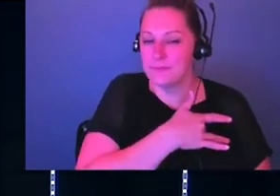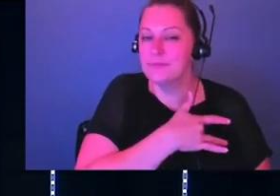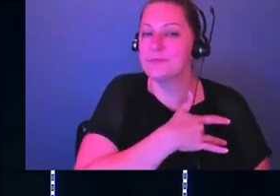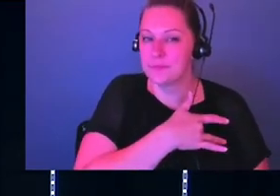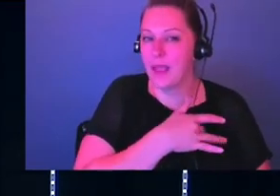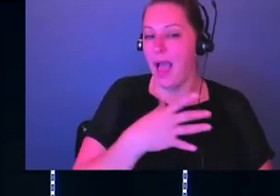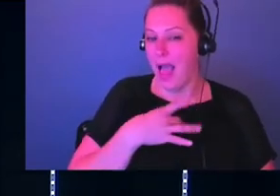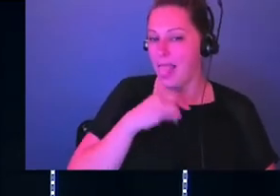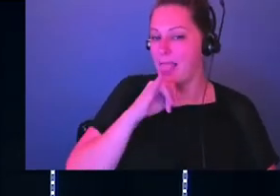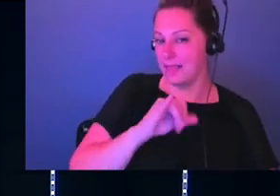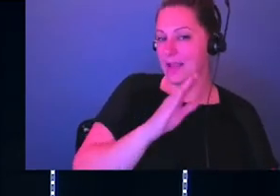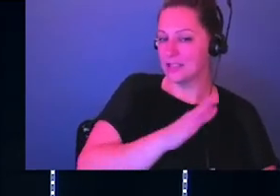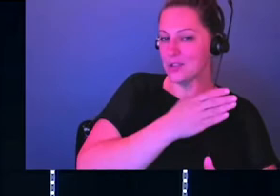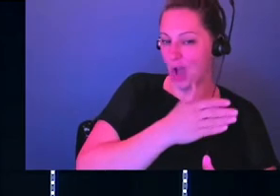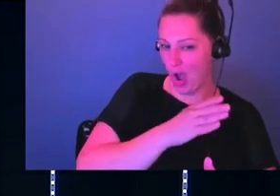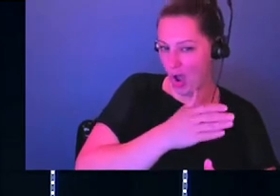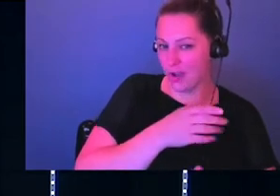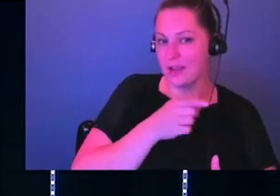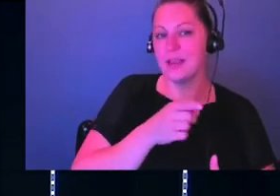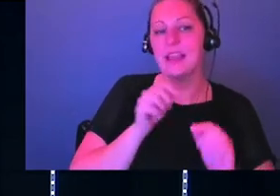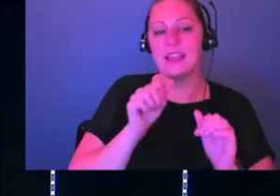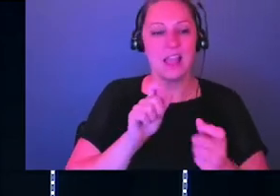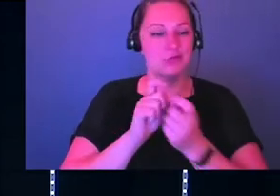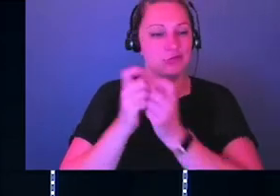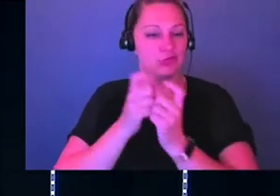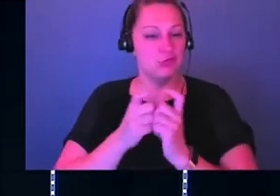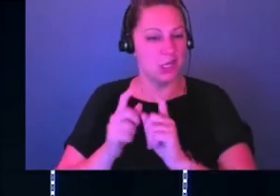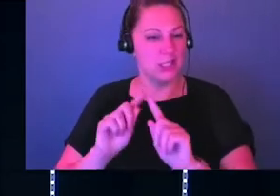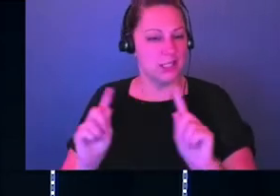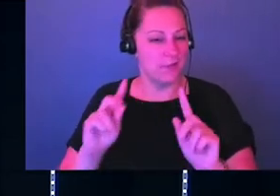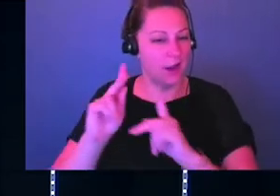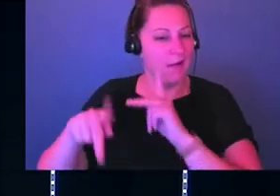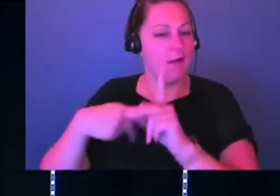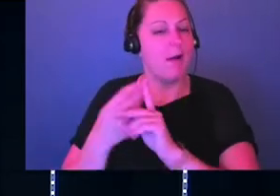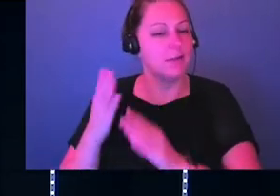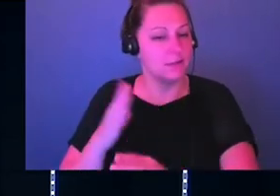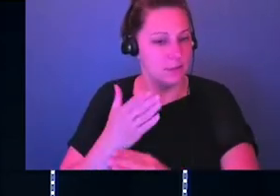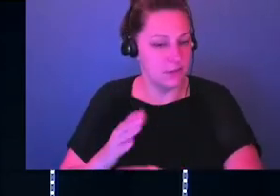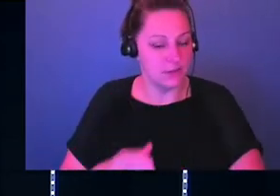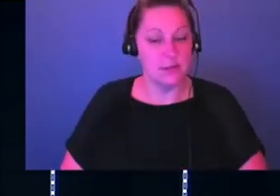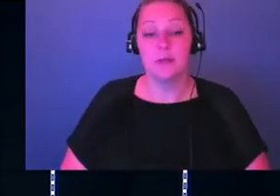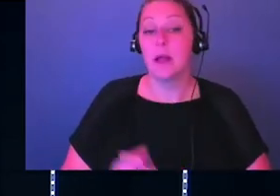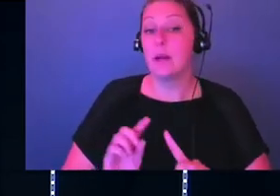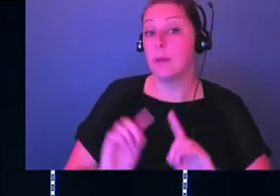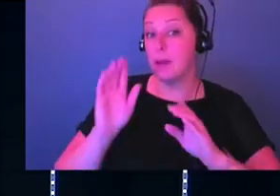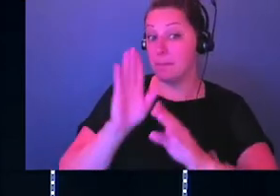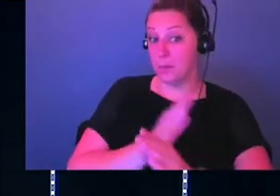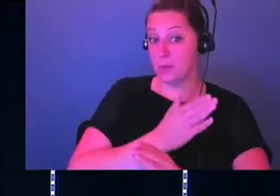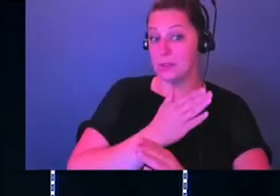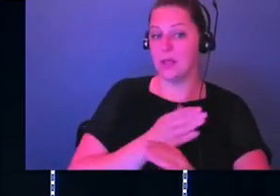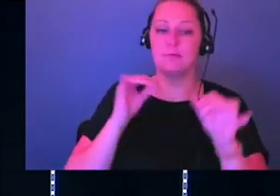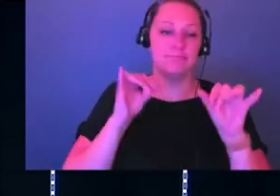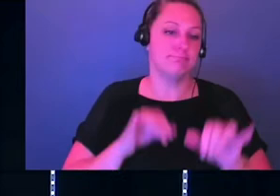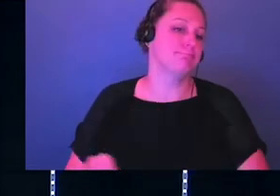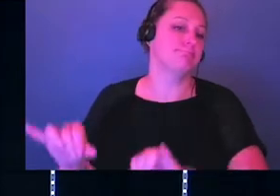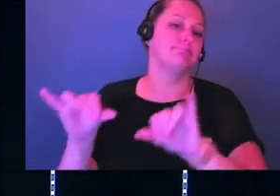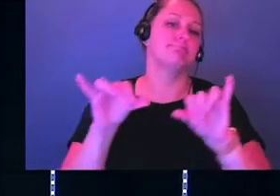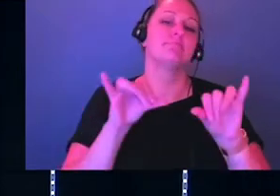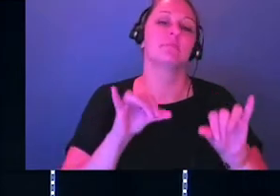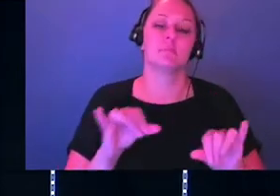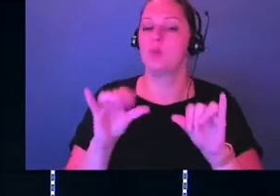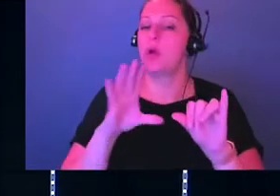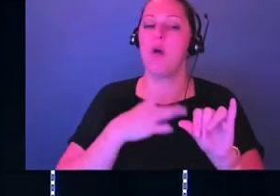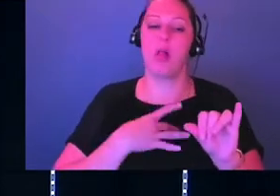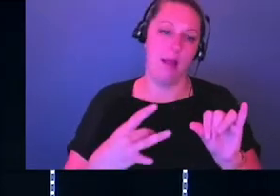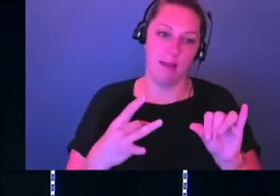I'm like, yeah, I like that song. So I can change it up quite a bit. But music, we all like music. Music is a very big